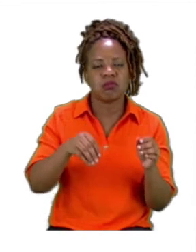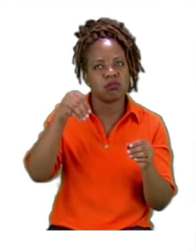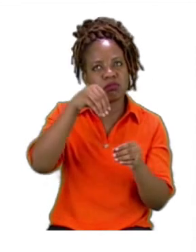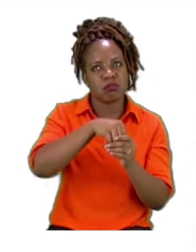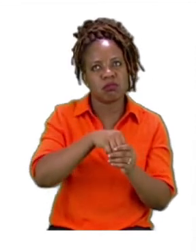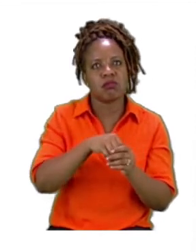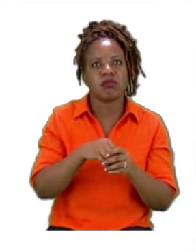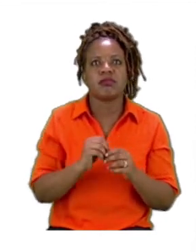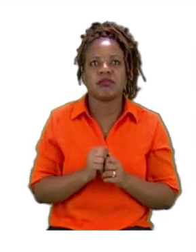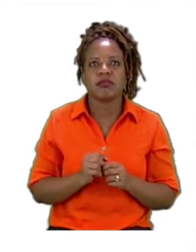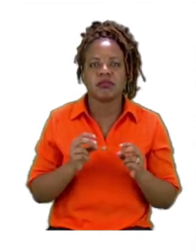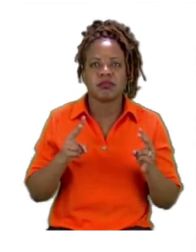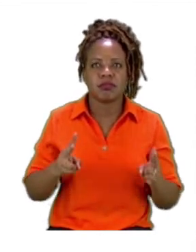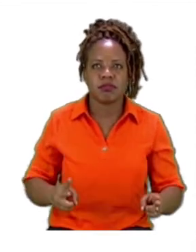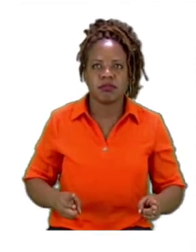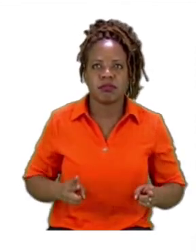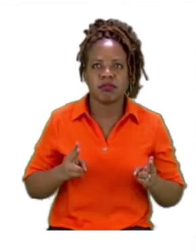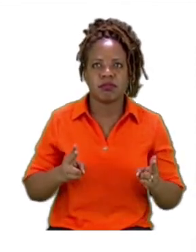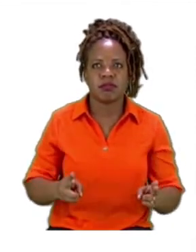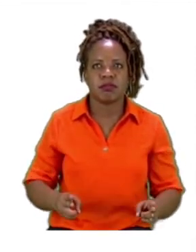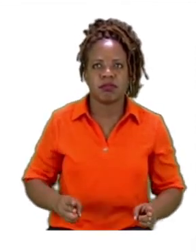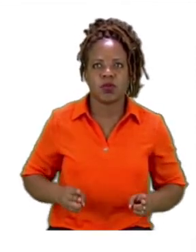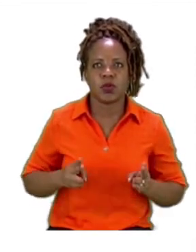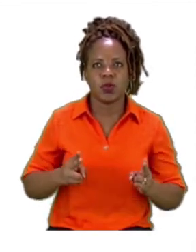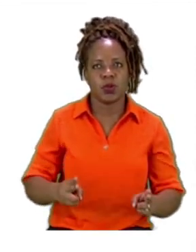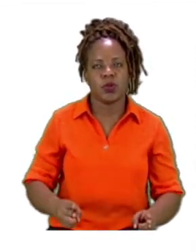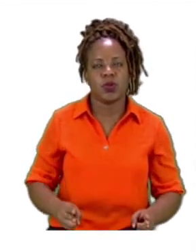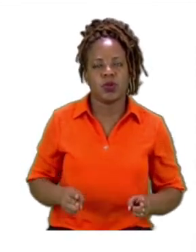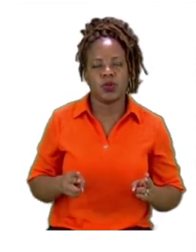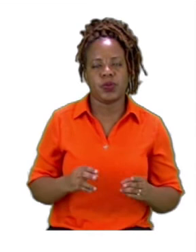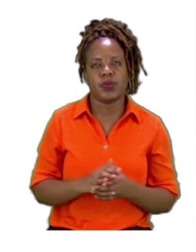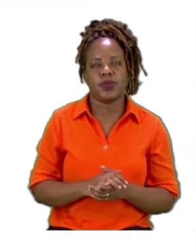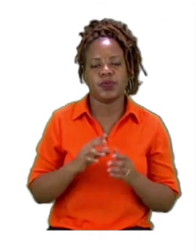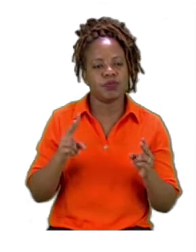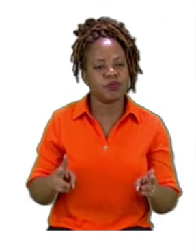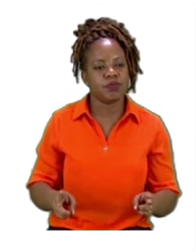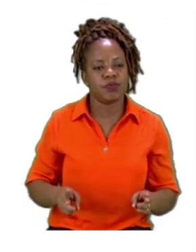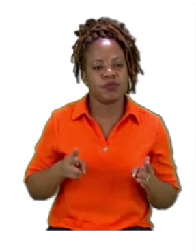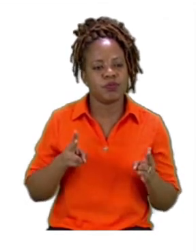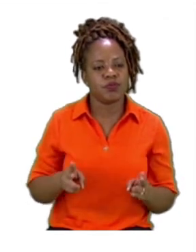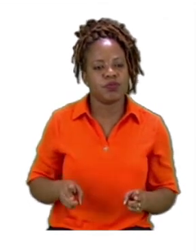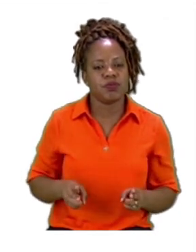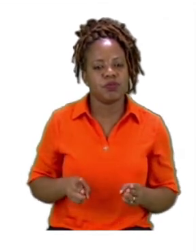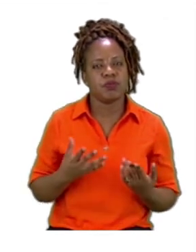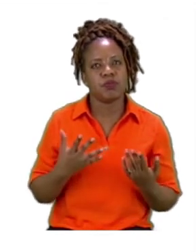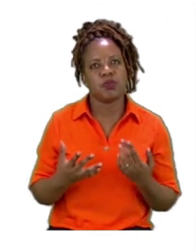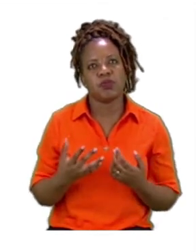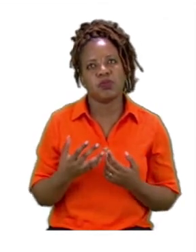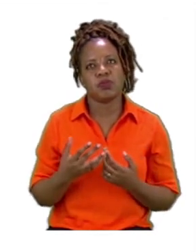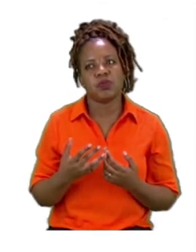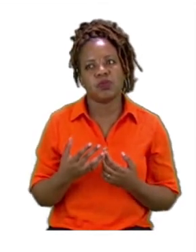train is part of rail transport. Now, the train can either have one cart or